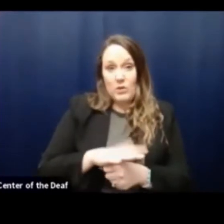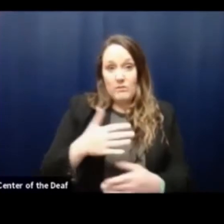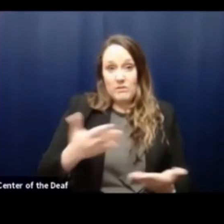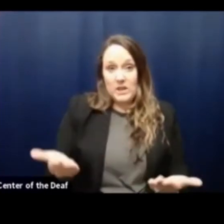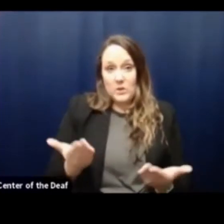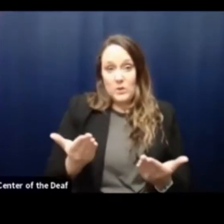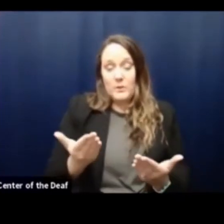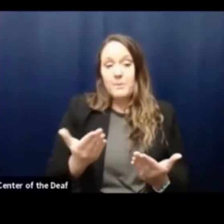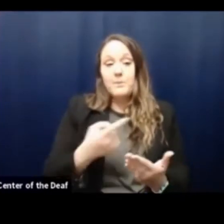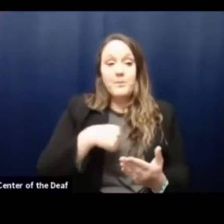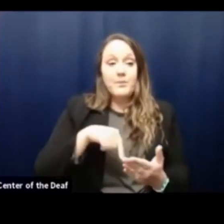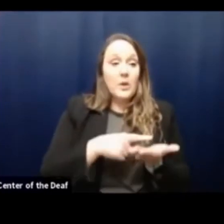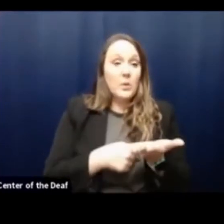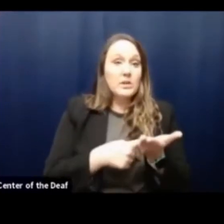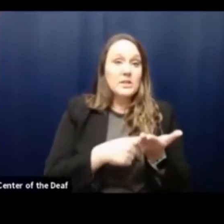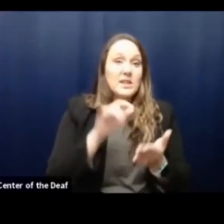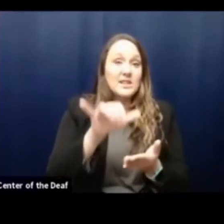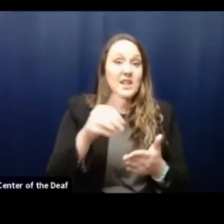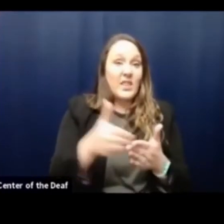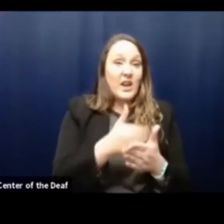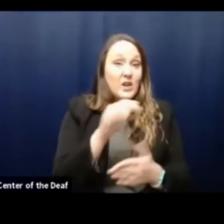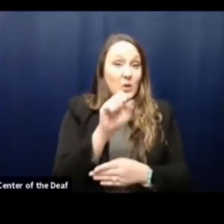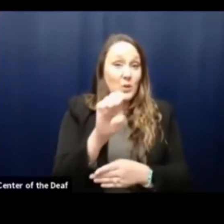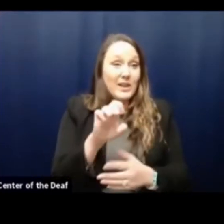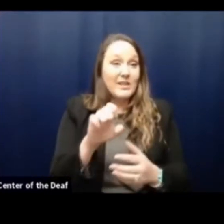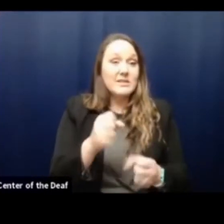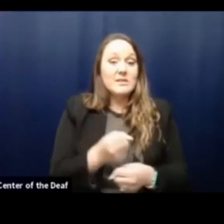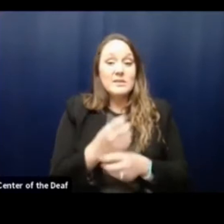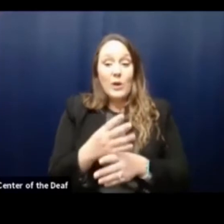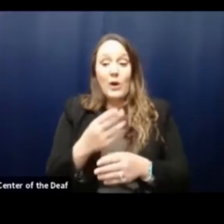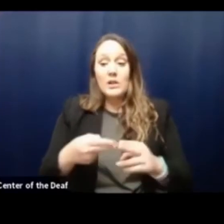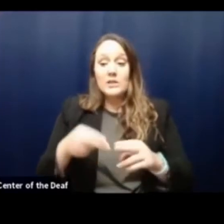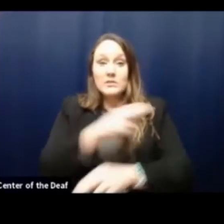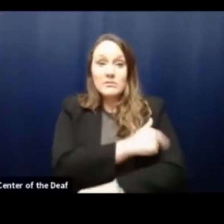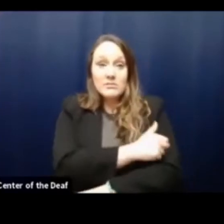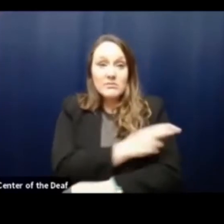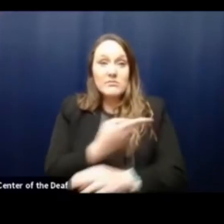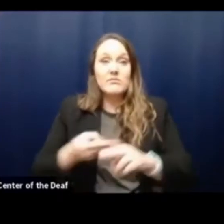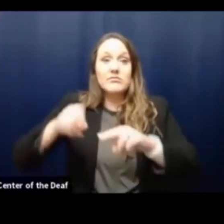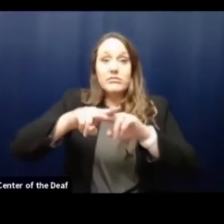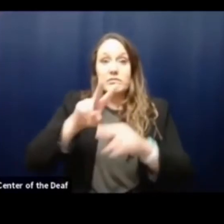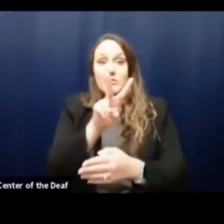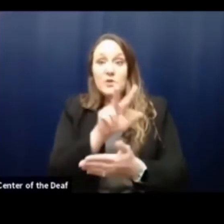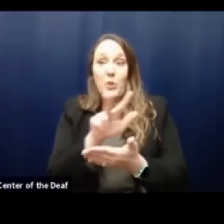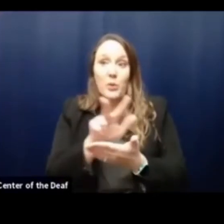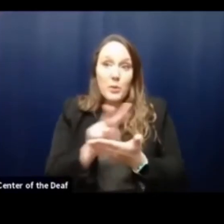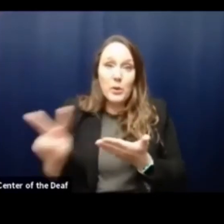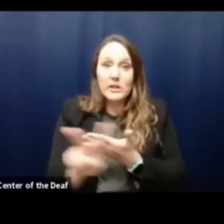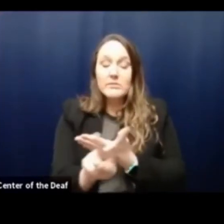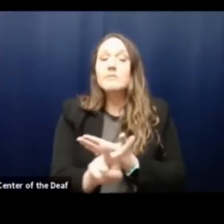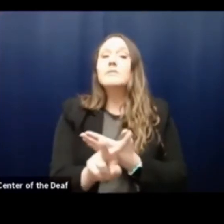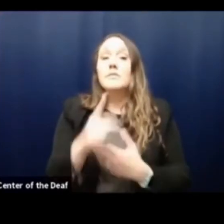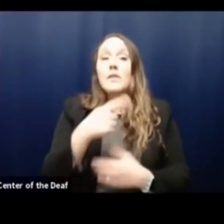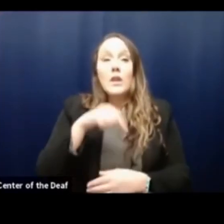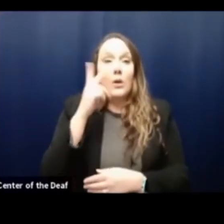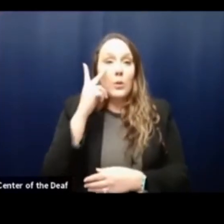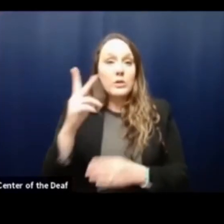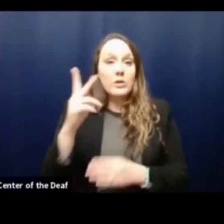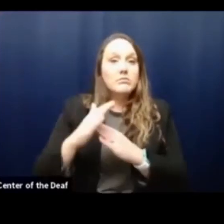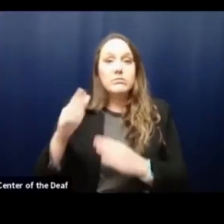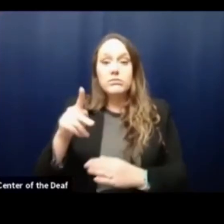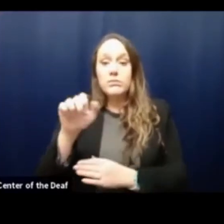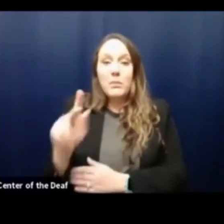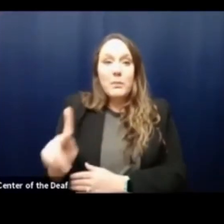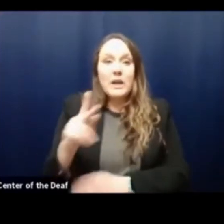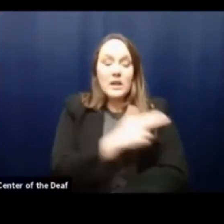about in the past, those new cases result in hospitalizations two to three weeks later and we saw a resulting peak in hospitalizations the first week